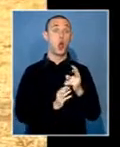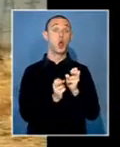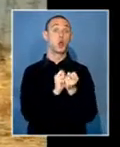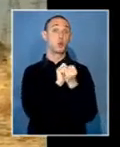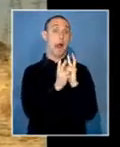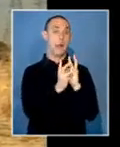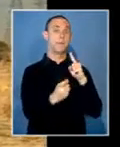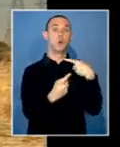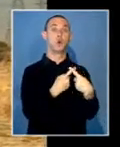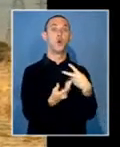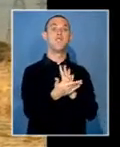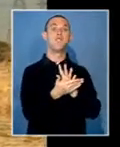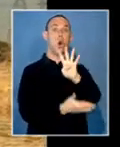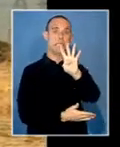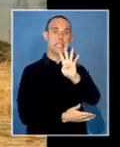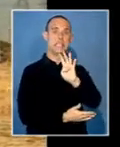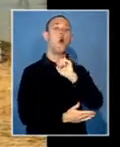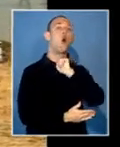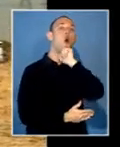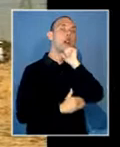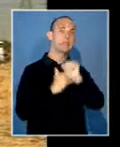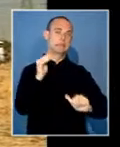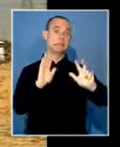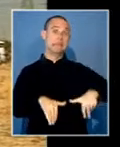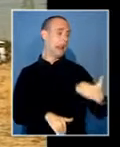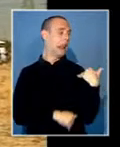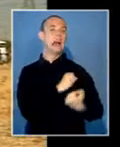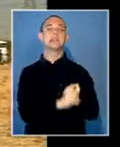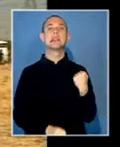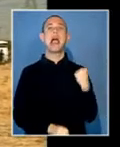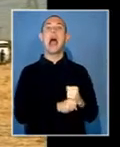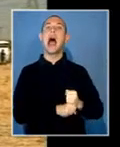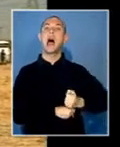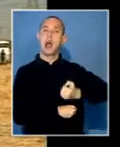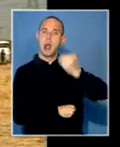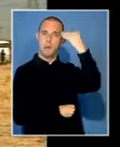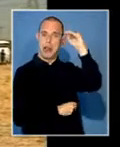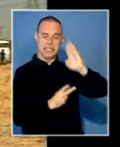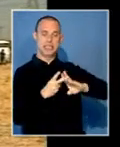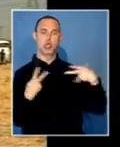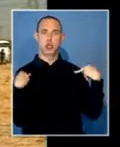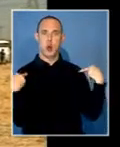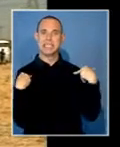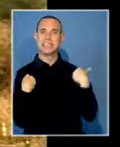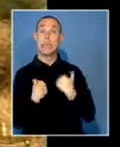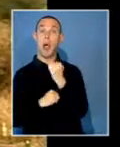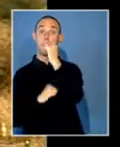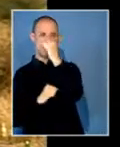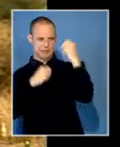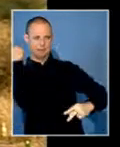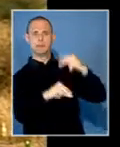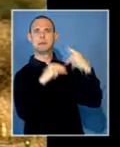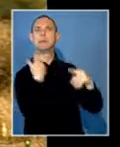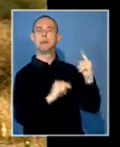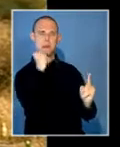August last year, two police officers and two security guards were hacked to death by angry miners. Police